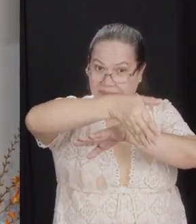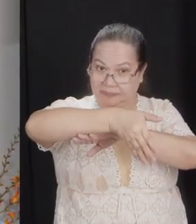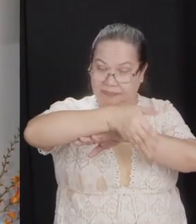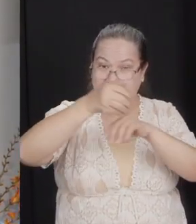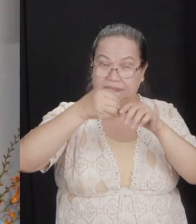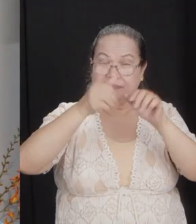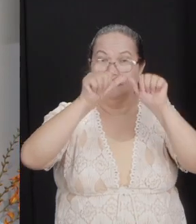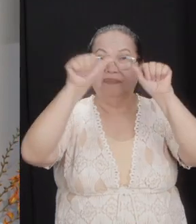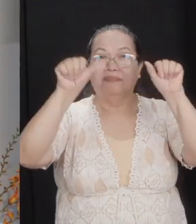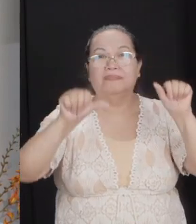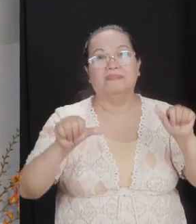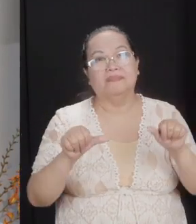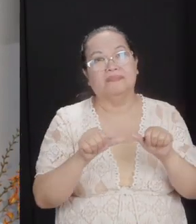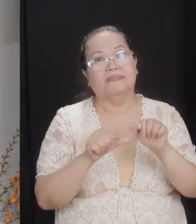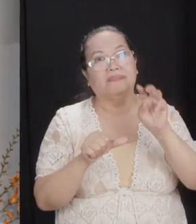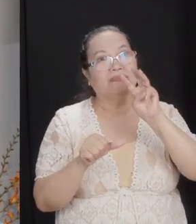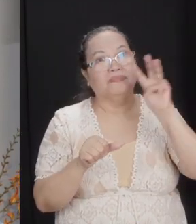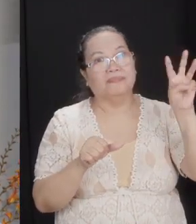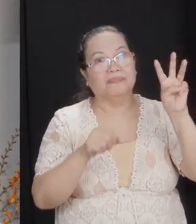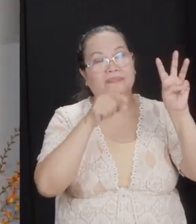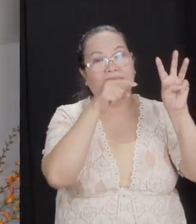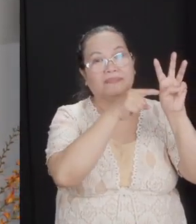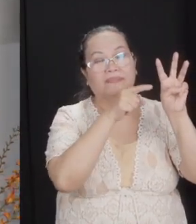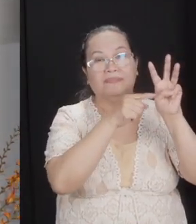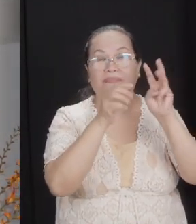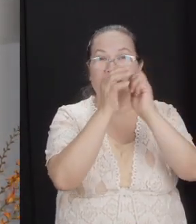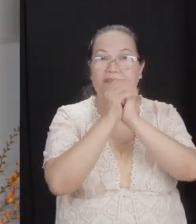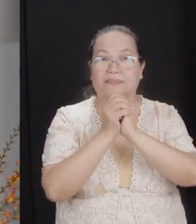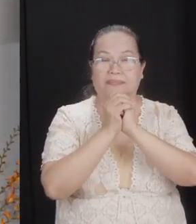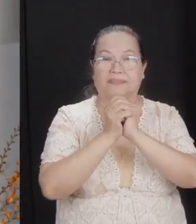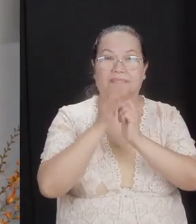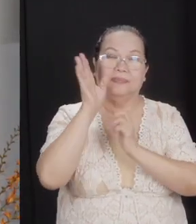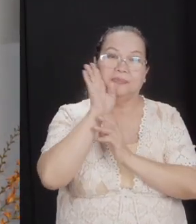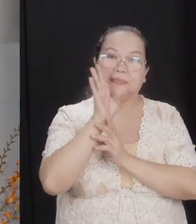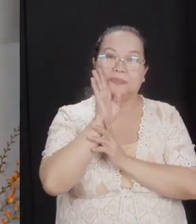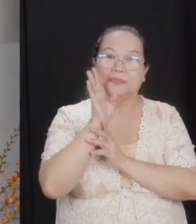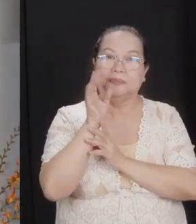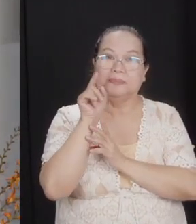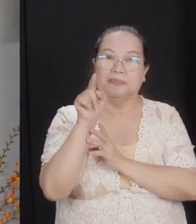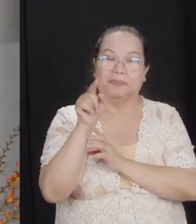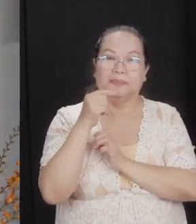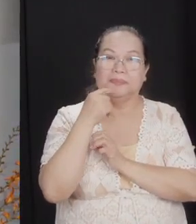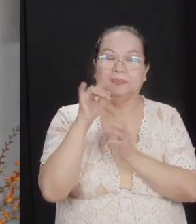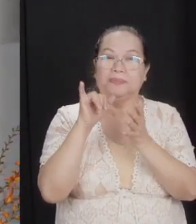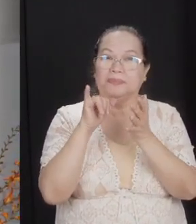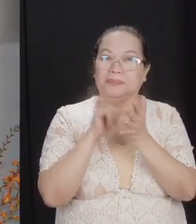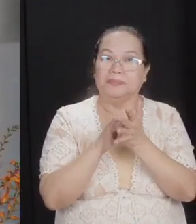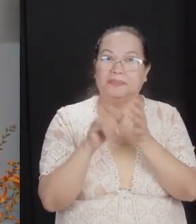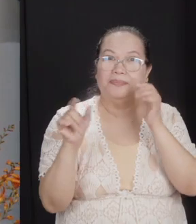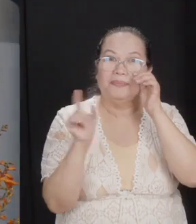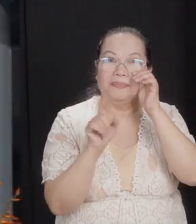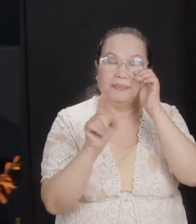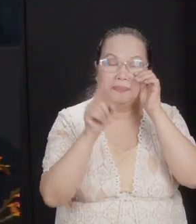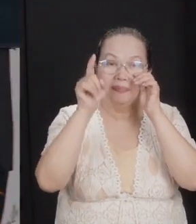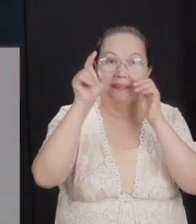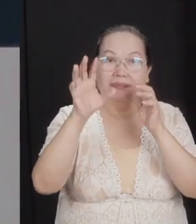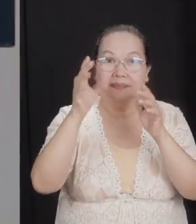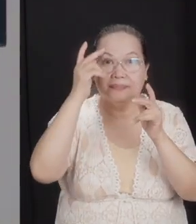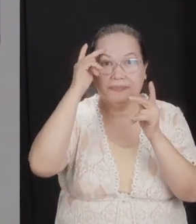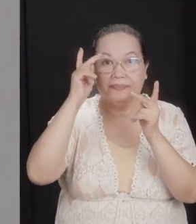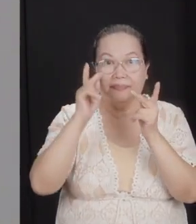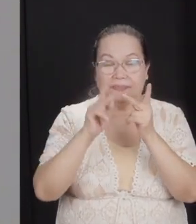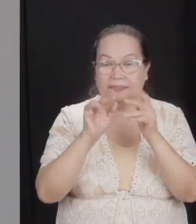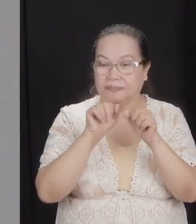altar at the western side and worship with their brothers there. that was what God intended